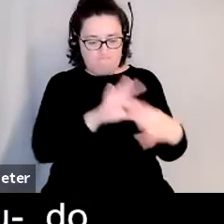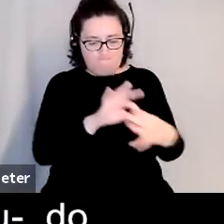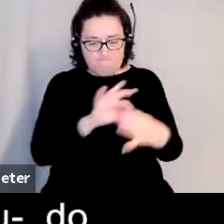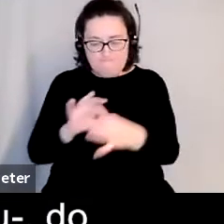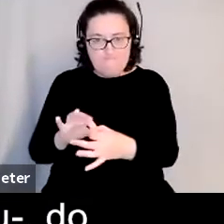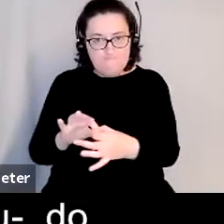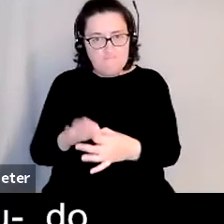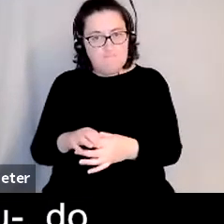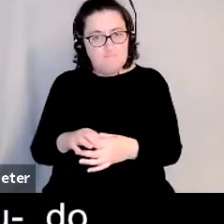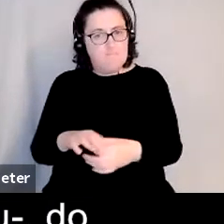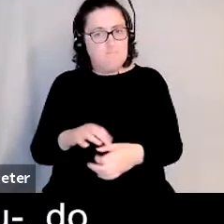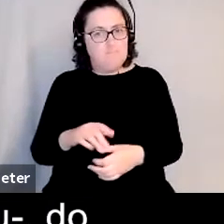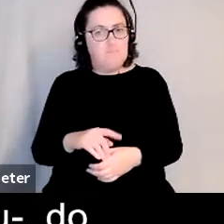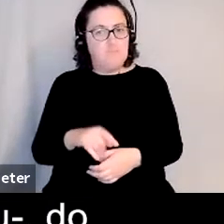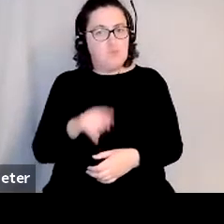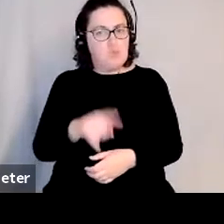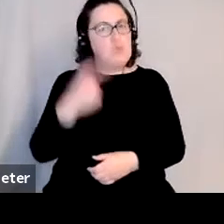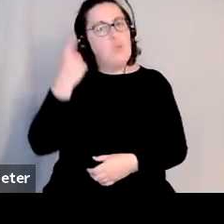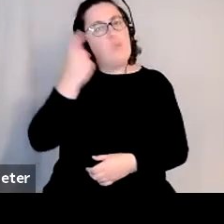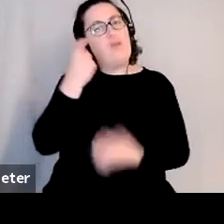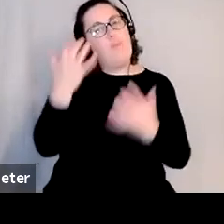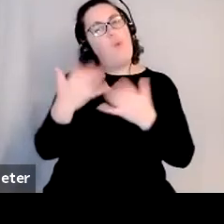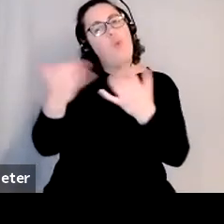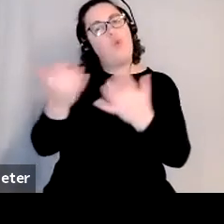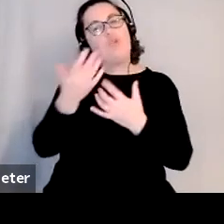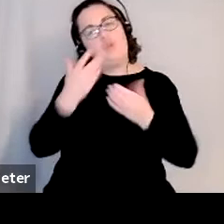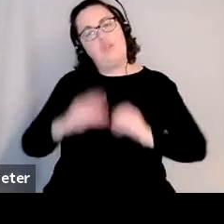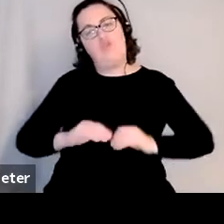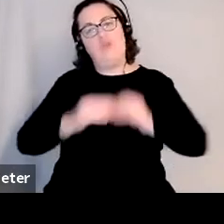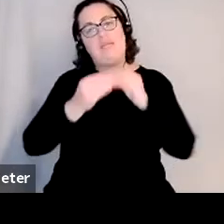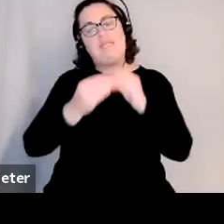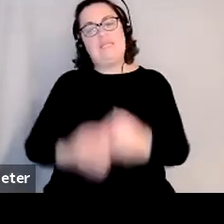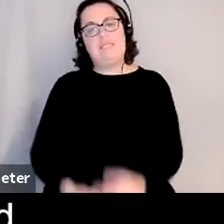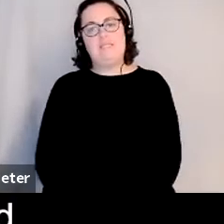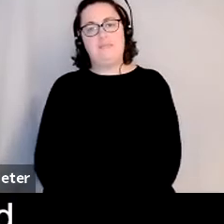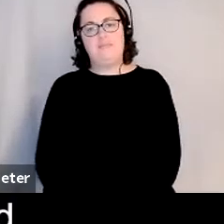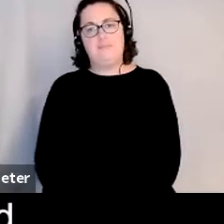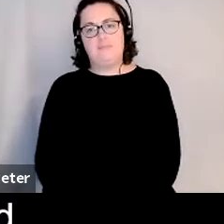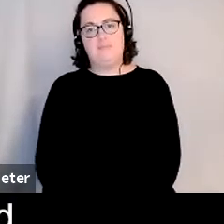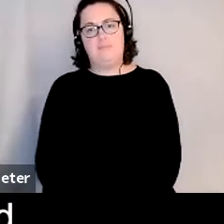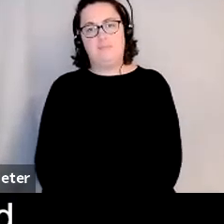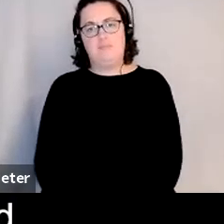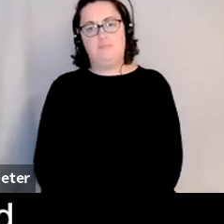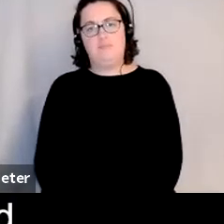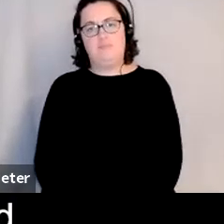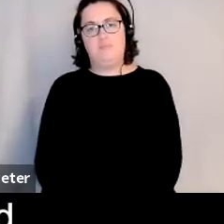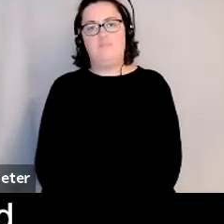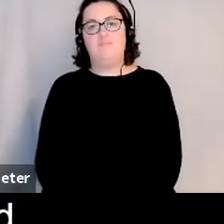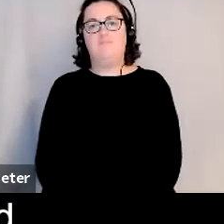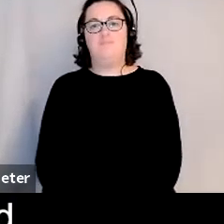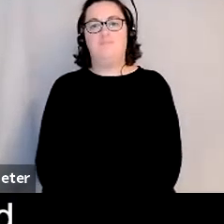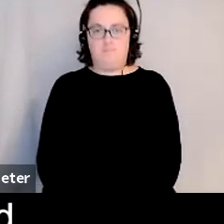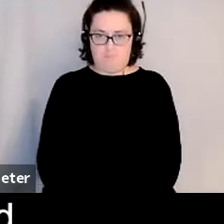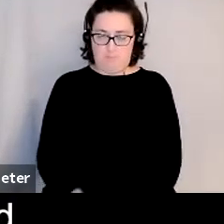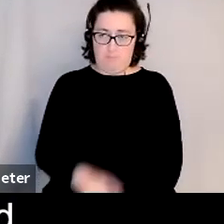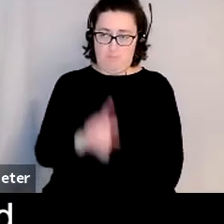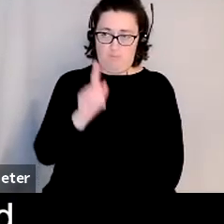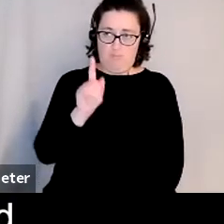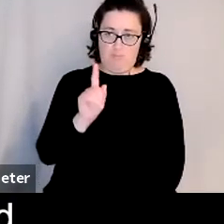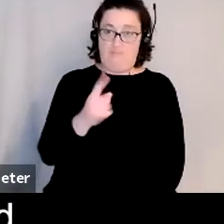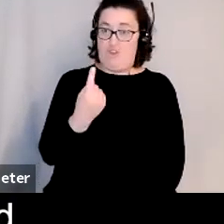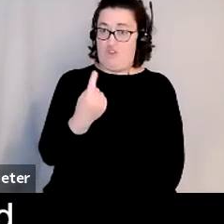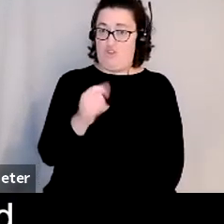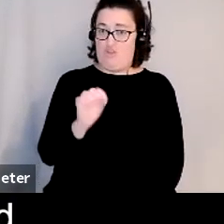reflections or do you think about the audience when you're making your work um well firstly mark's um